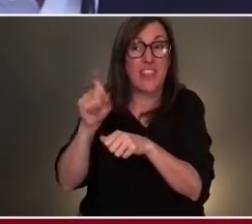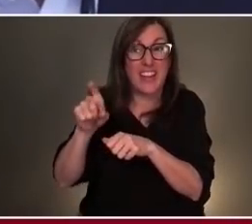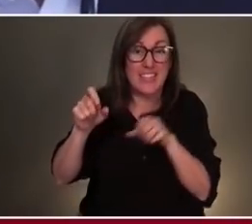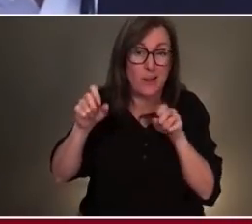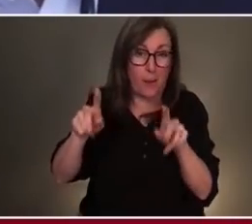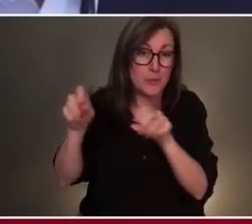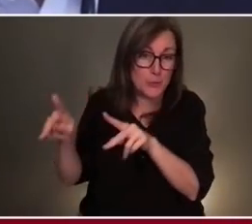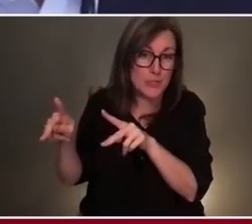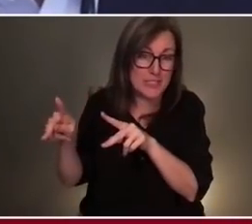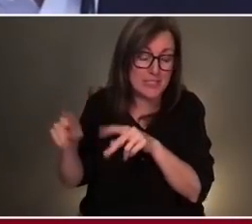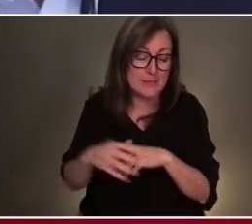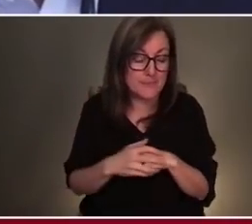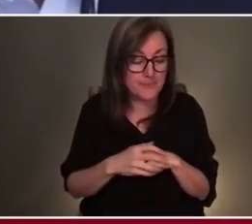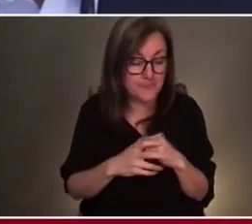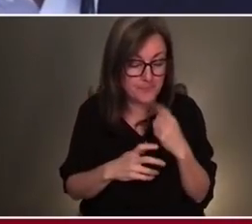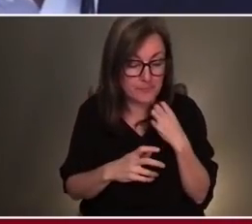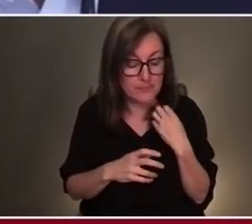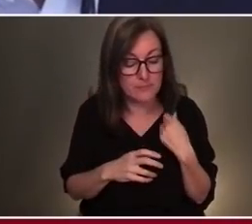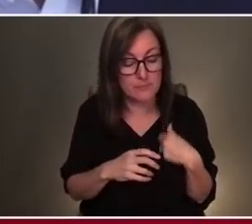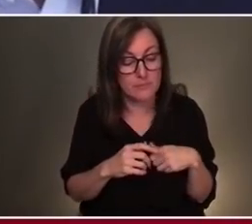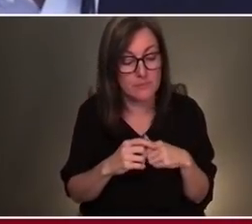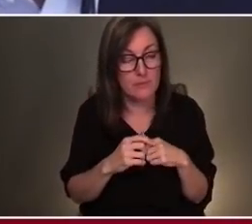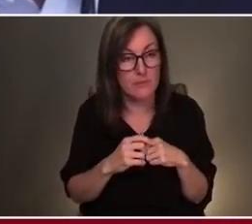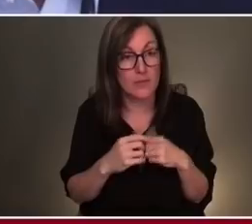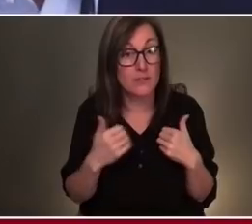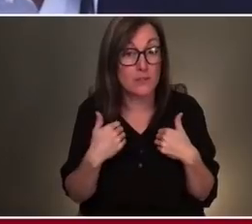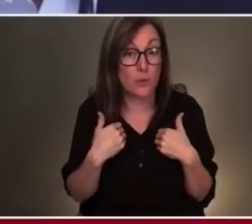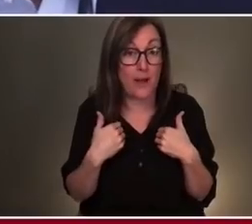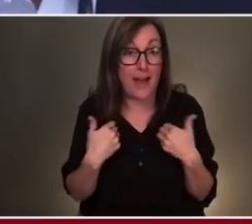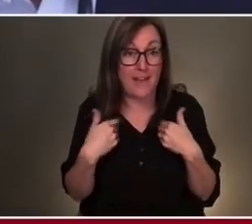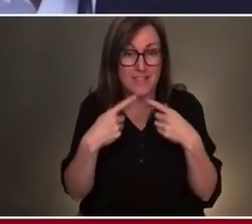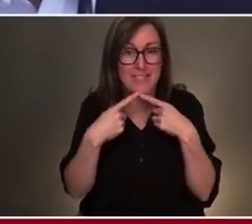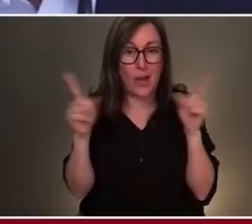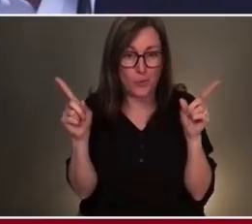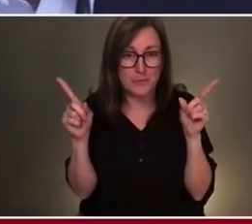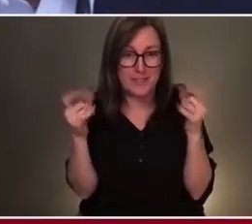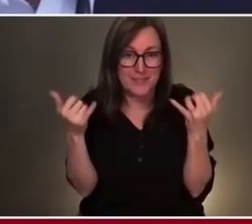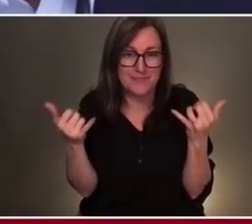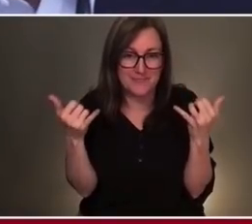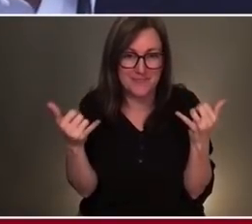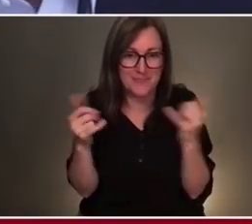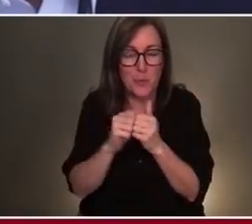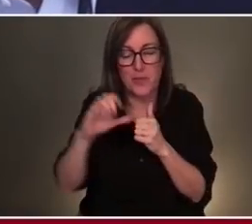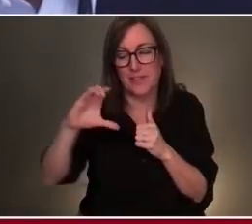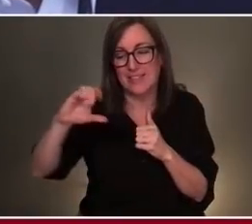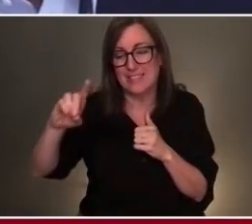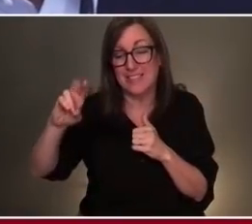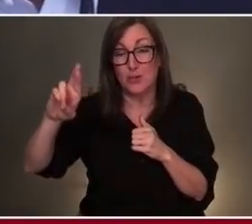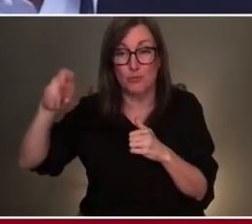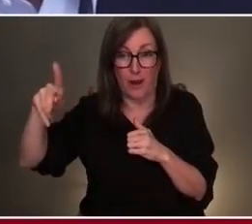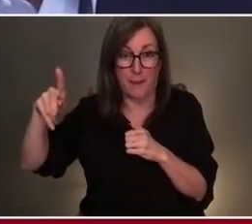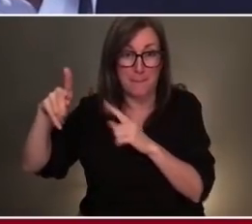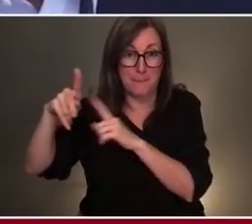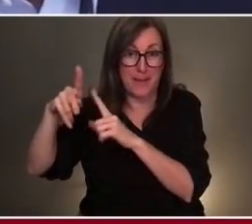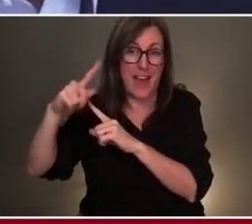So, you know, I want to make an announcement with you here and with SIDRAP that I think is pretty exciting.